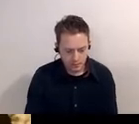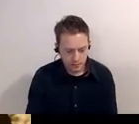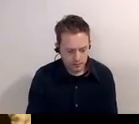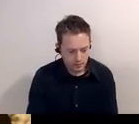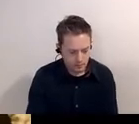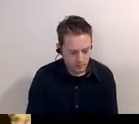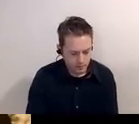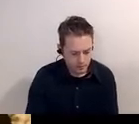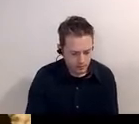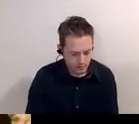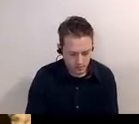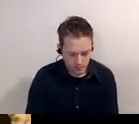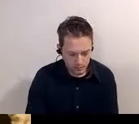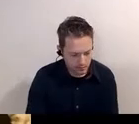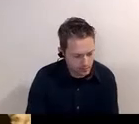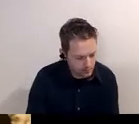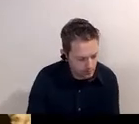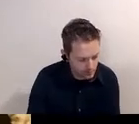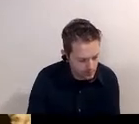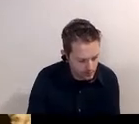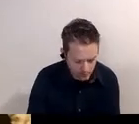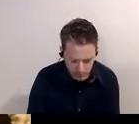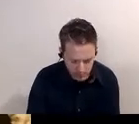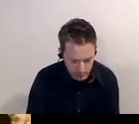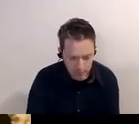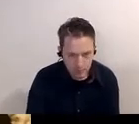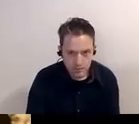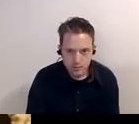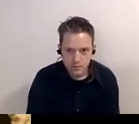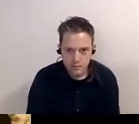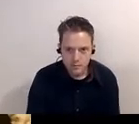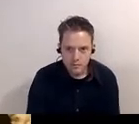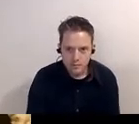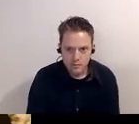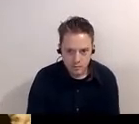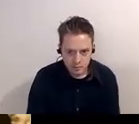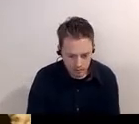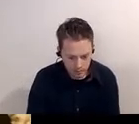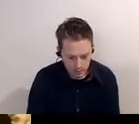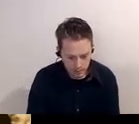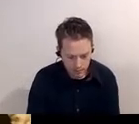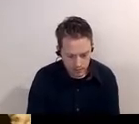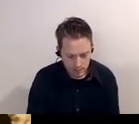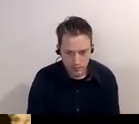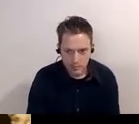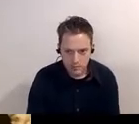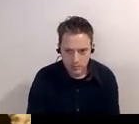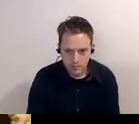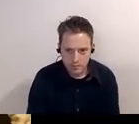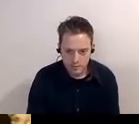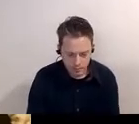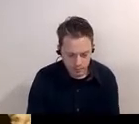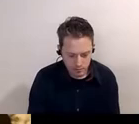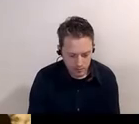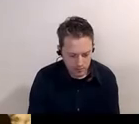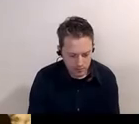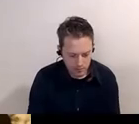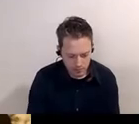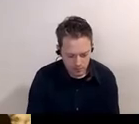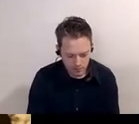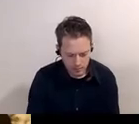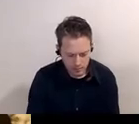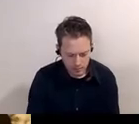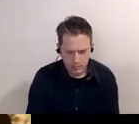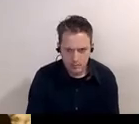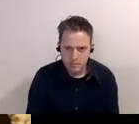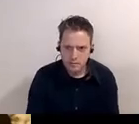spot and you can get your wagon and your and your people and your produce across the river so um many of your grist mills